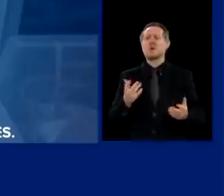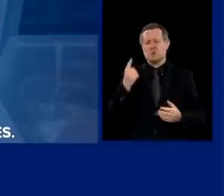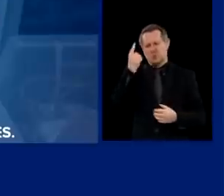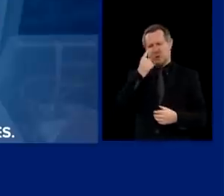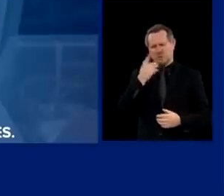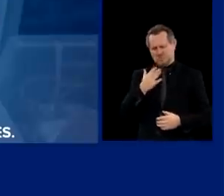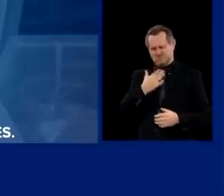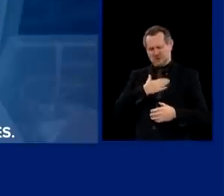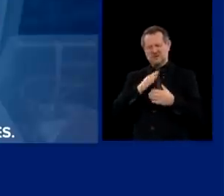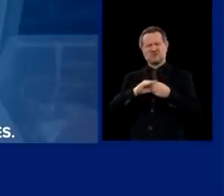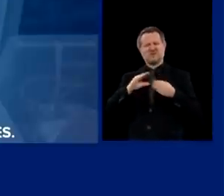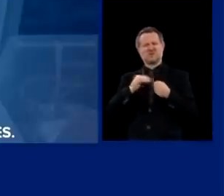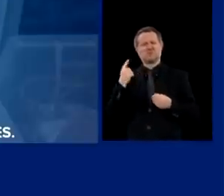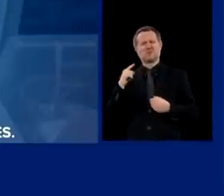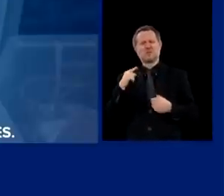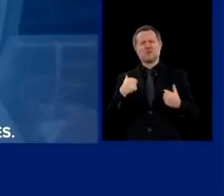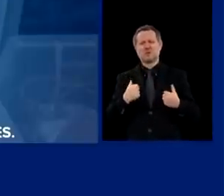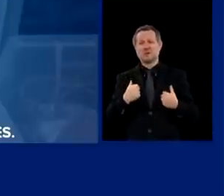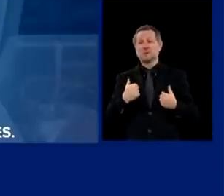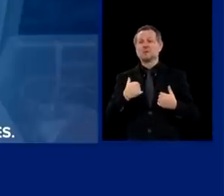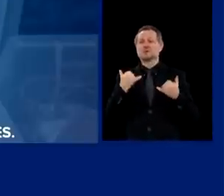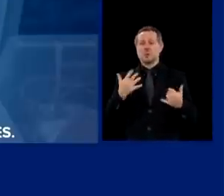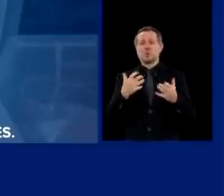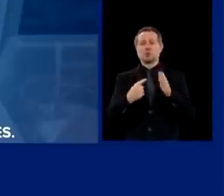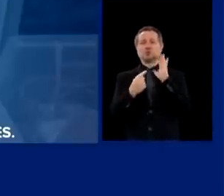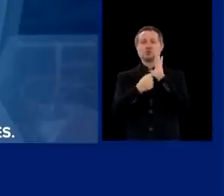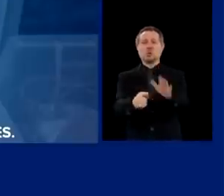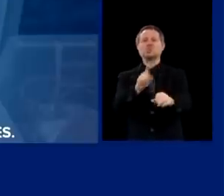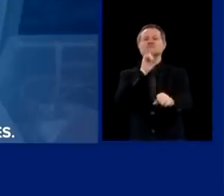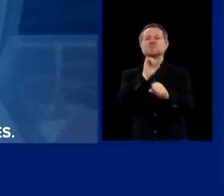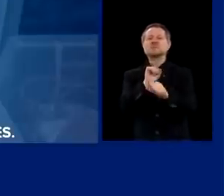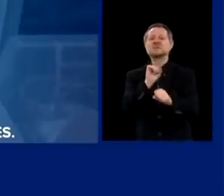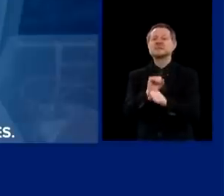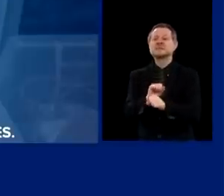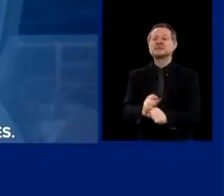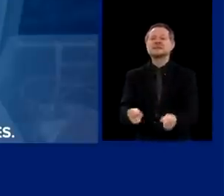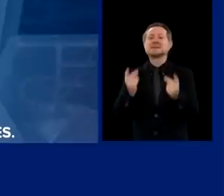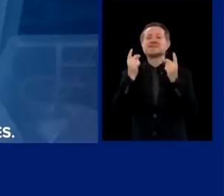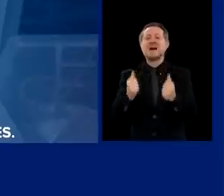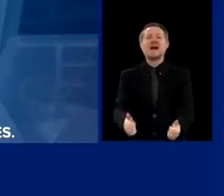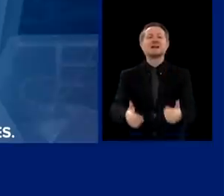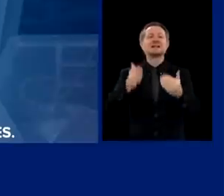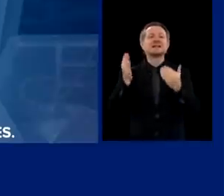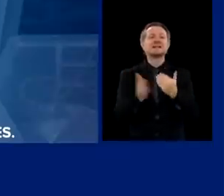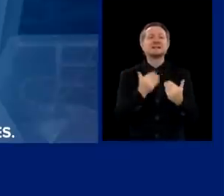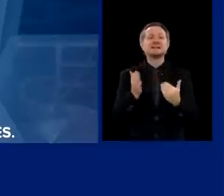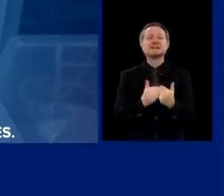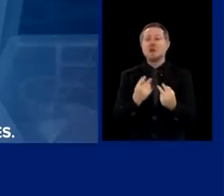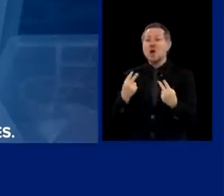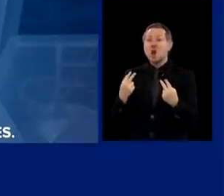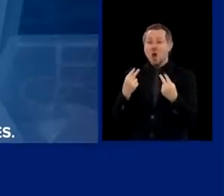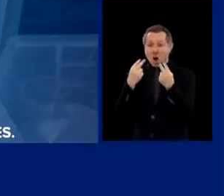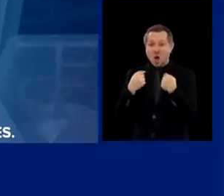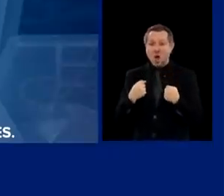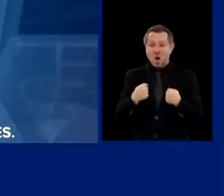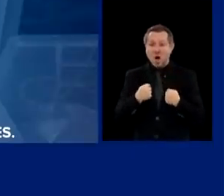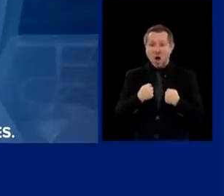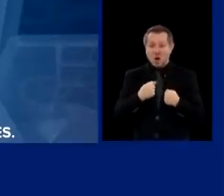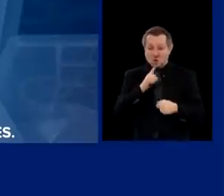I'm going to show you how fast and easy it is to take a test and demonstrate